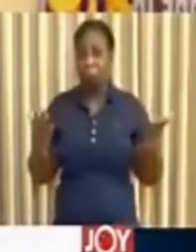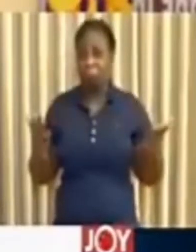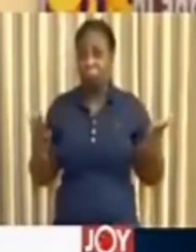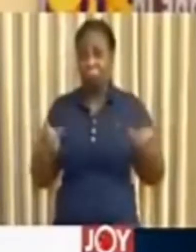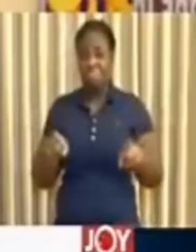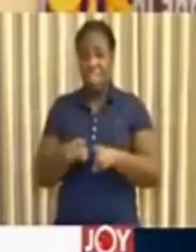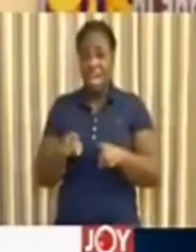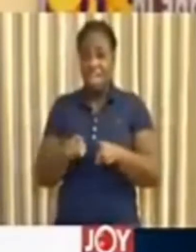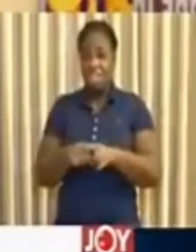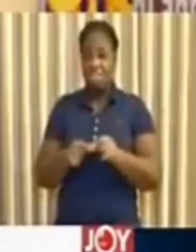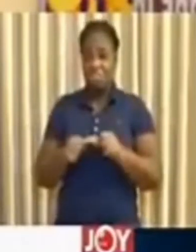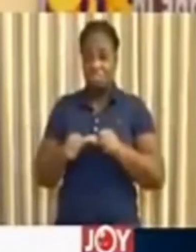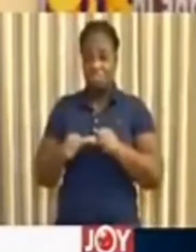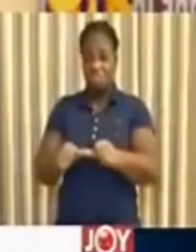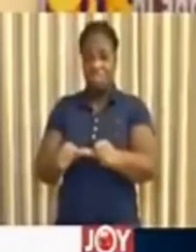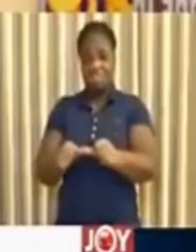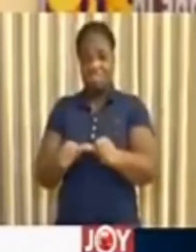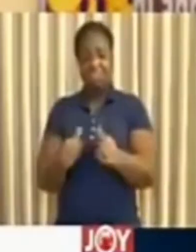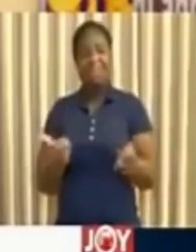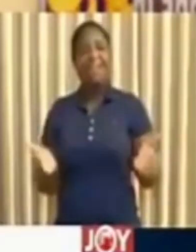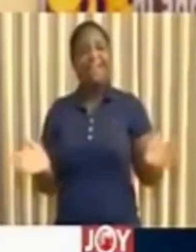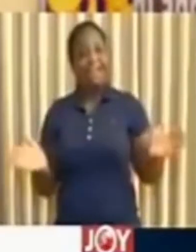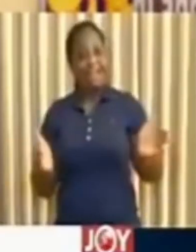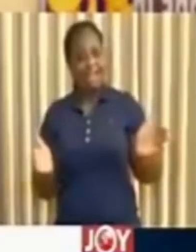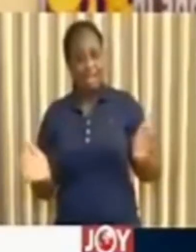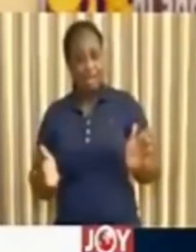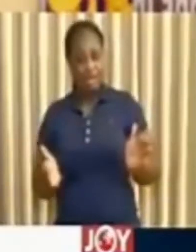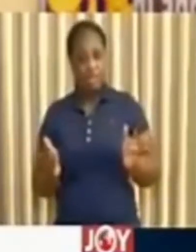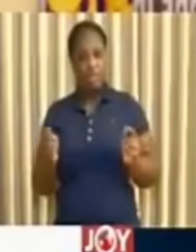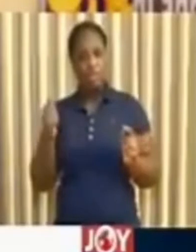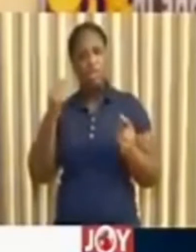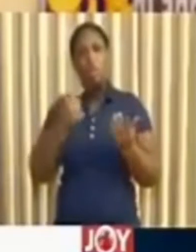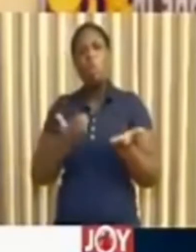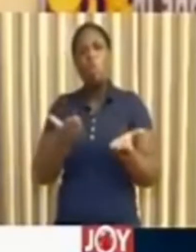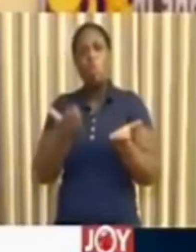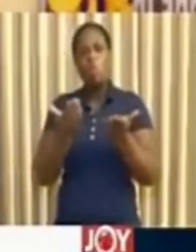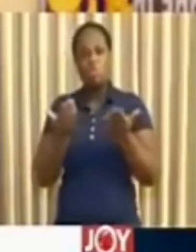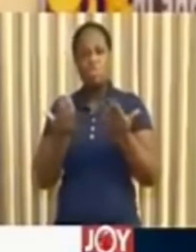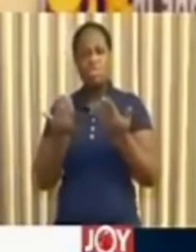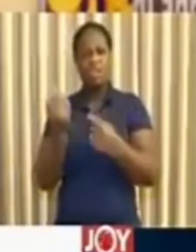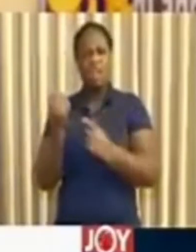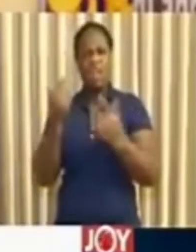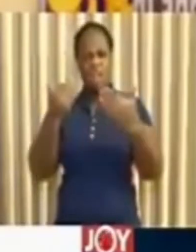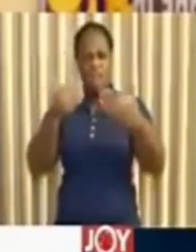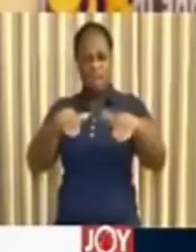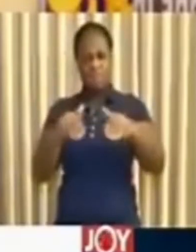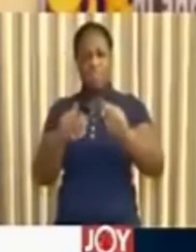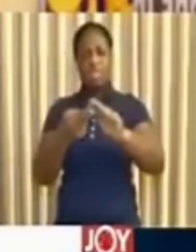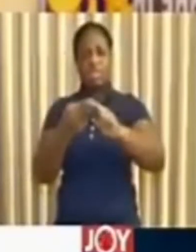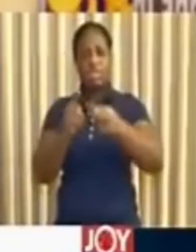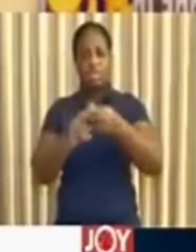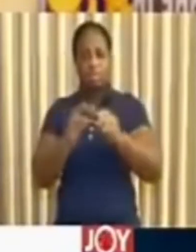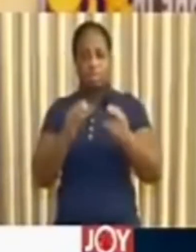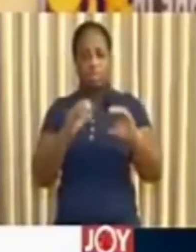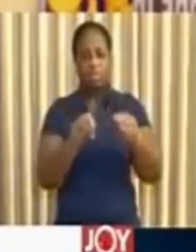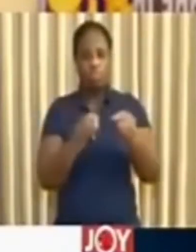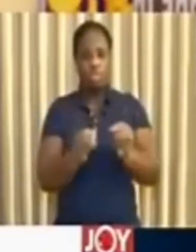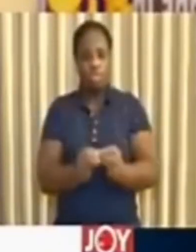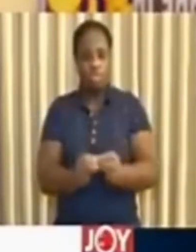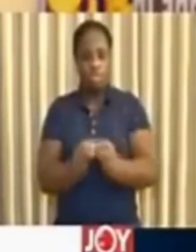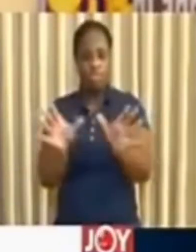the results are encouraging and suggesting a limited number of positives and community spread,